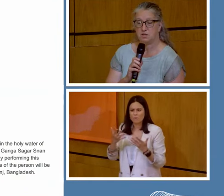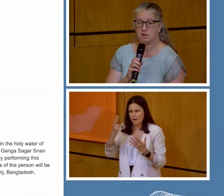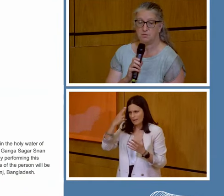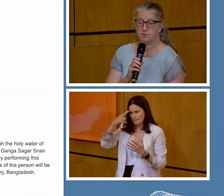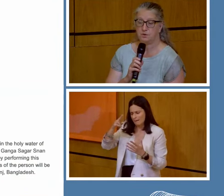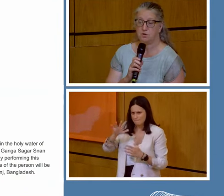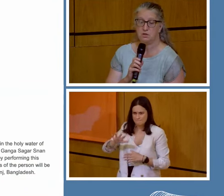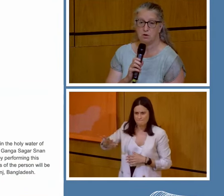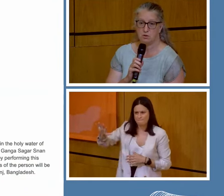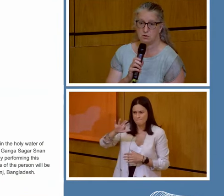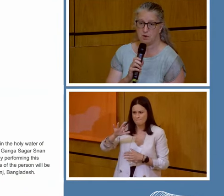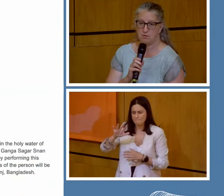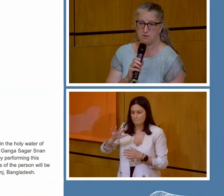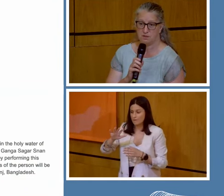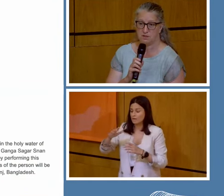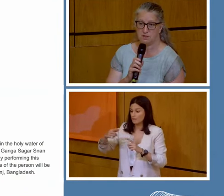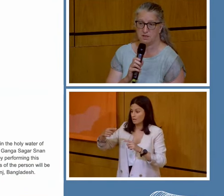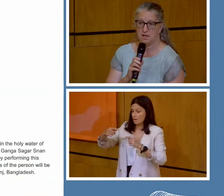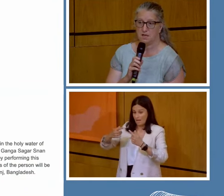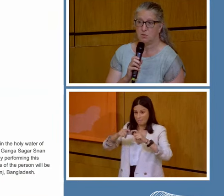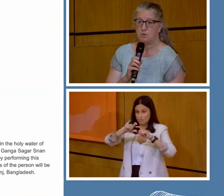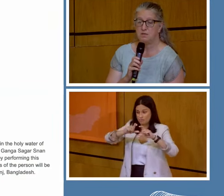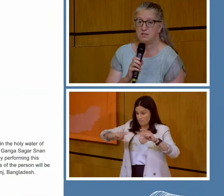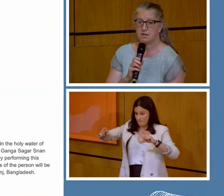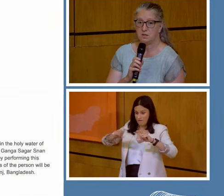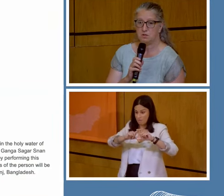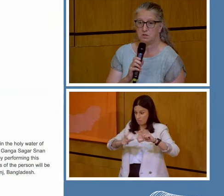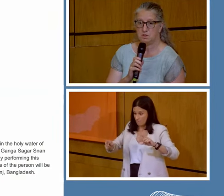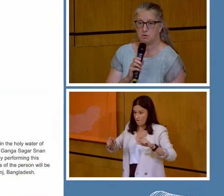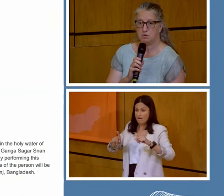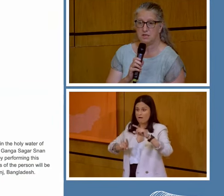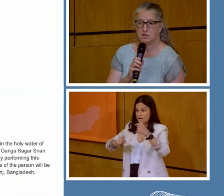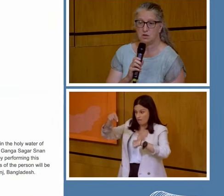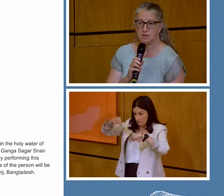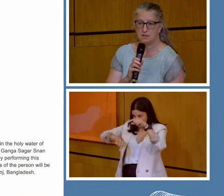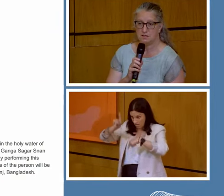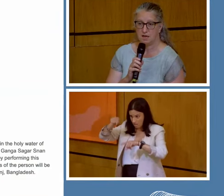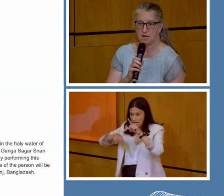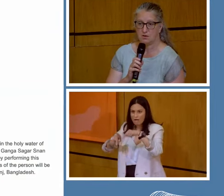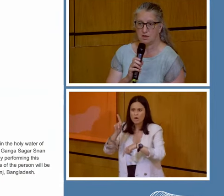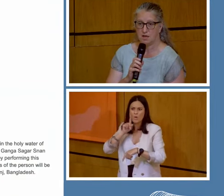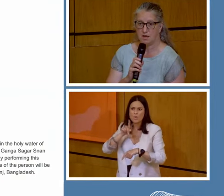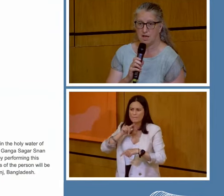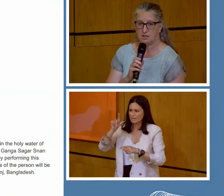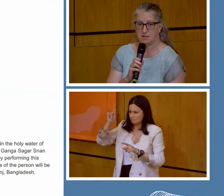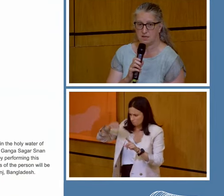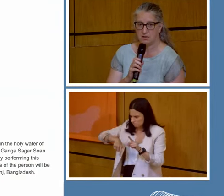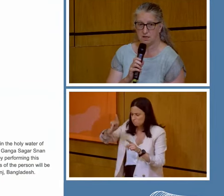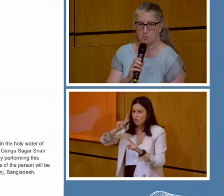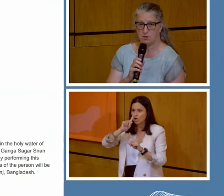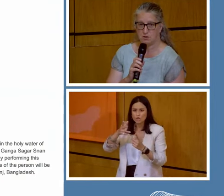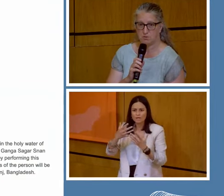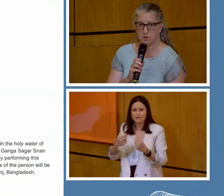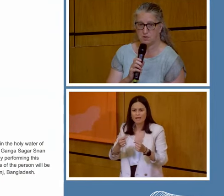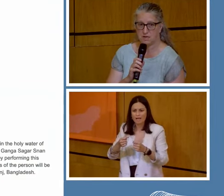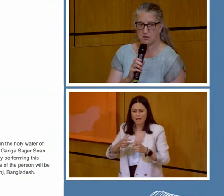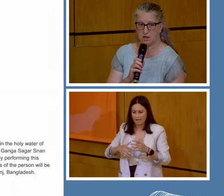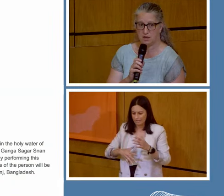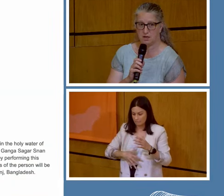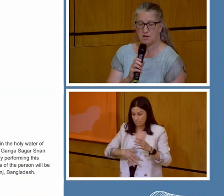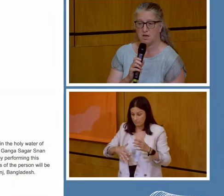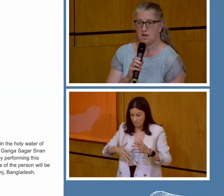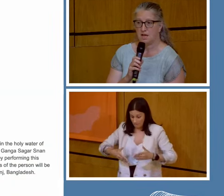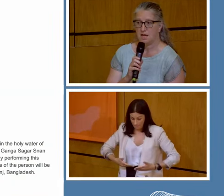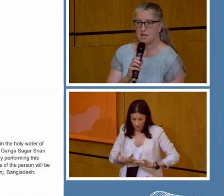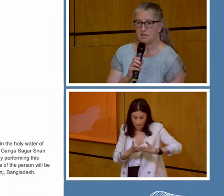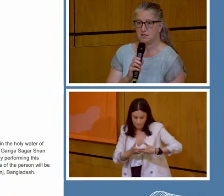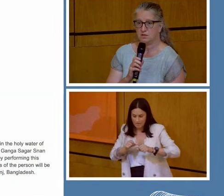which is crisscrossed by rivers. And women in that community were really struggling to get health care, antenatal care, postnatal